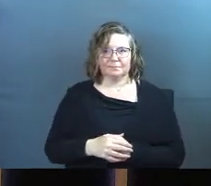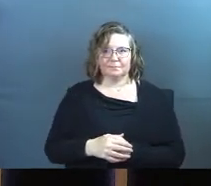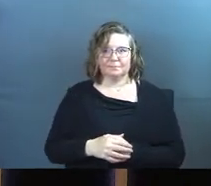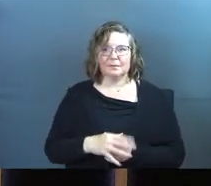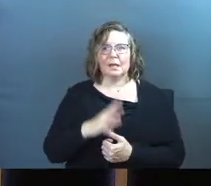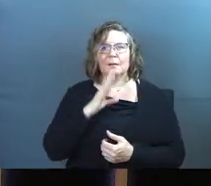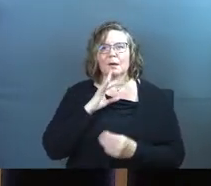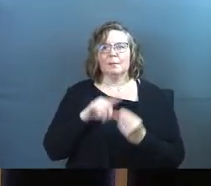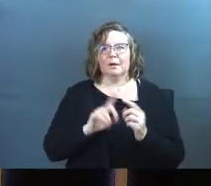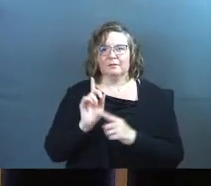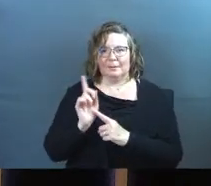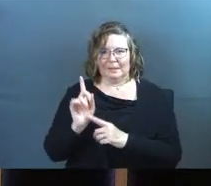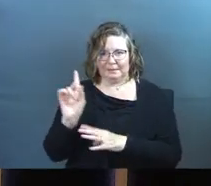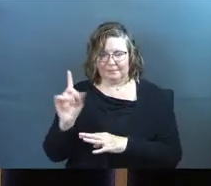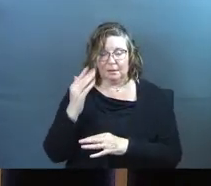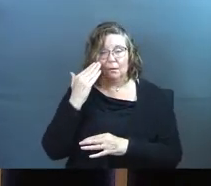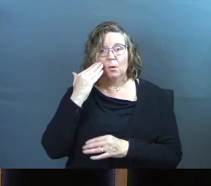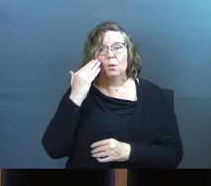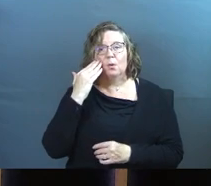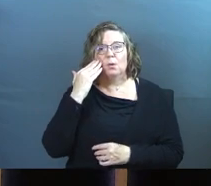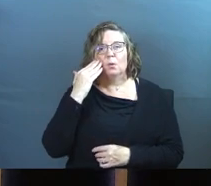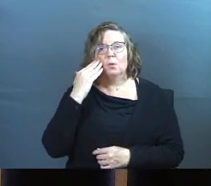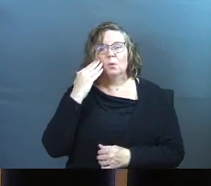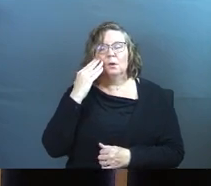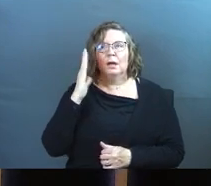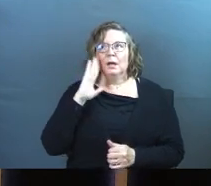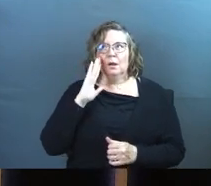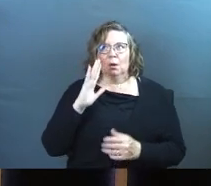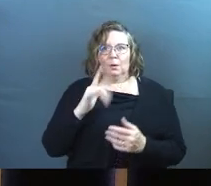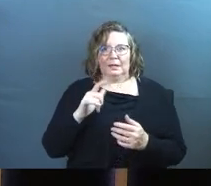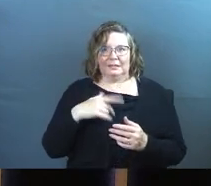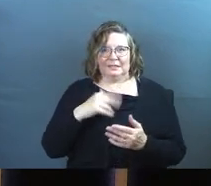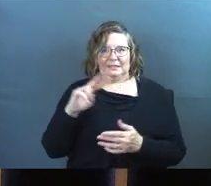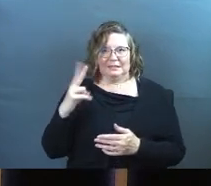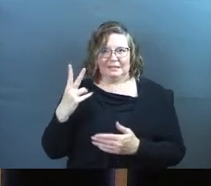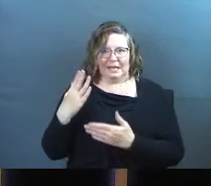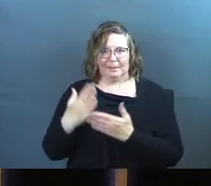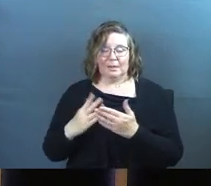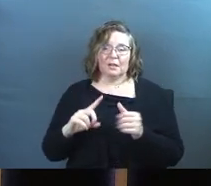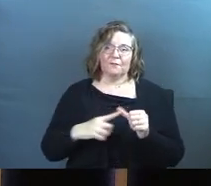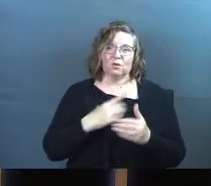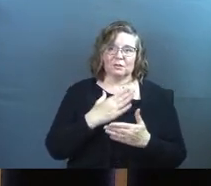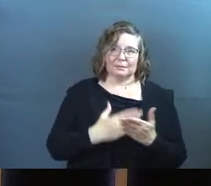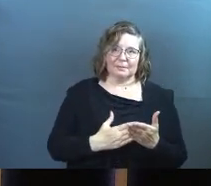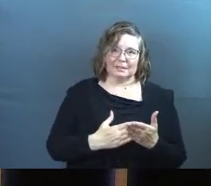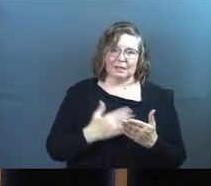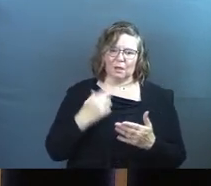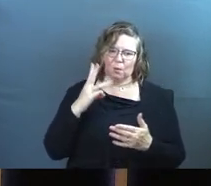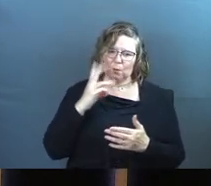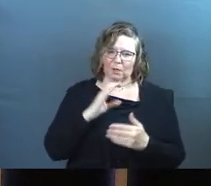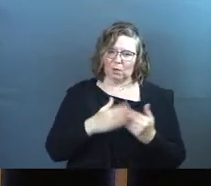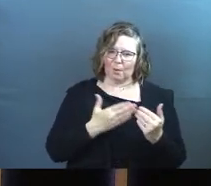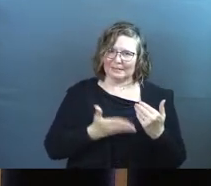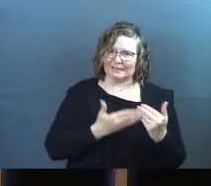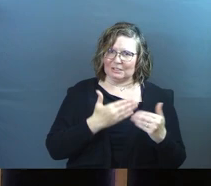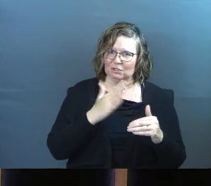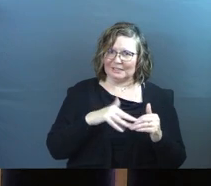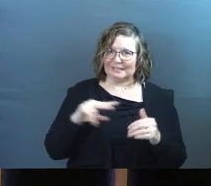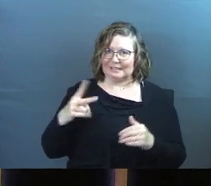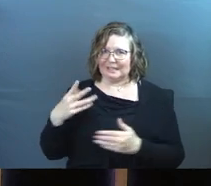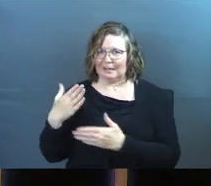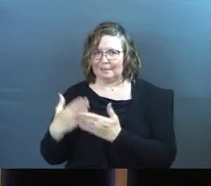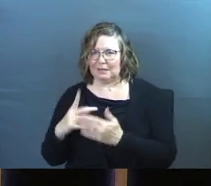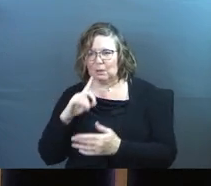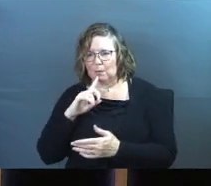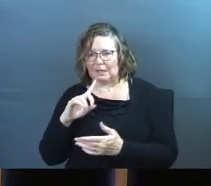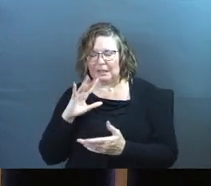Let me talk about this for just a second. I know when I get to this second piece, the first piece is weirdly almost easier. It's the second